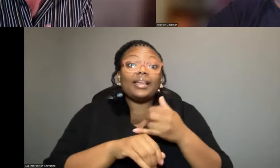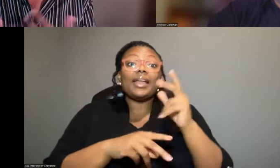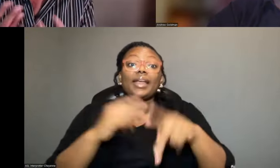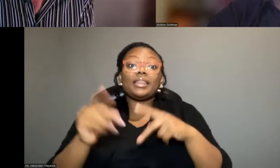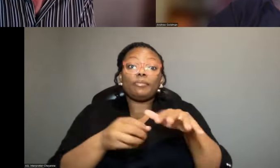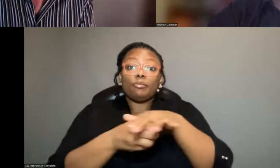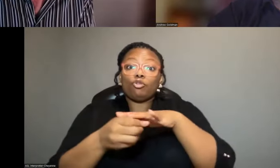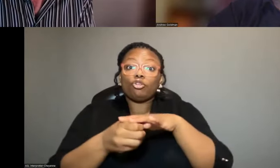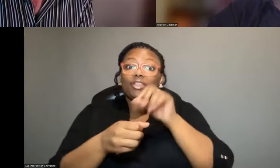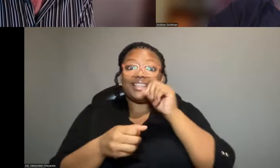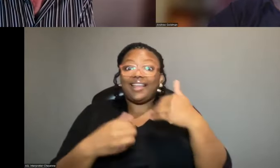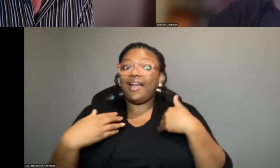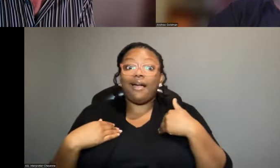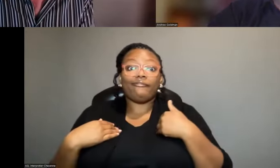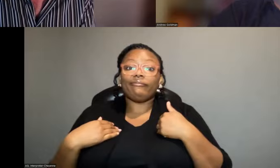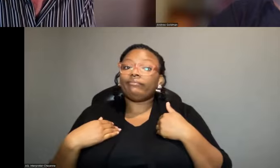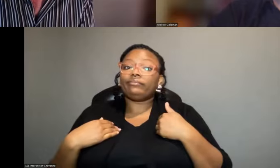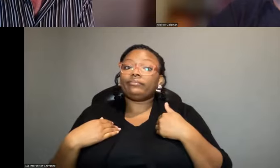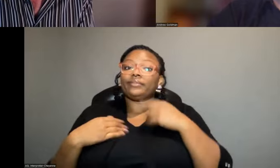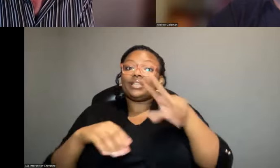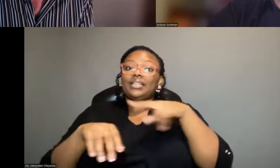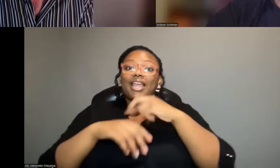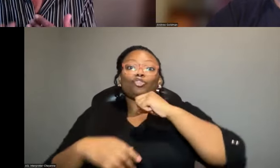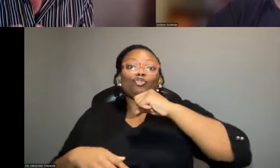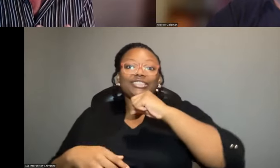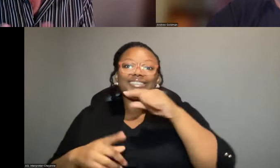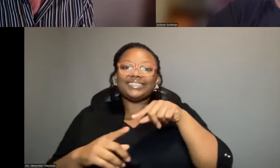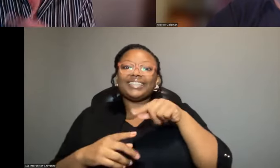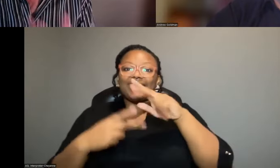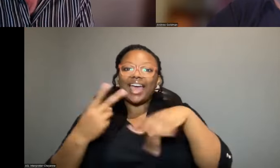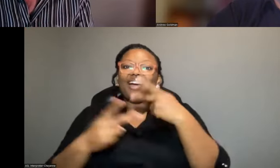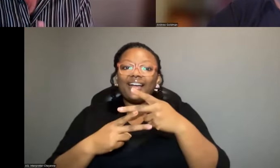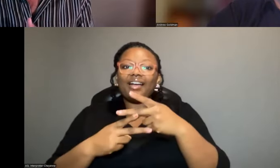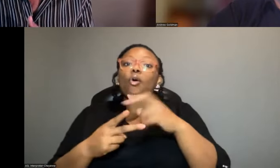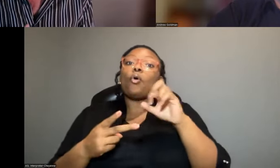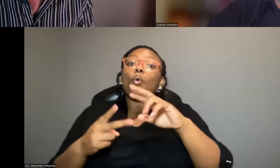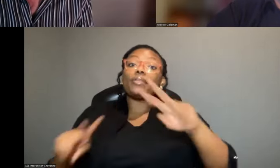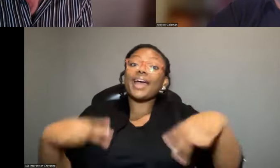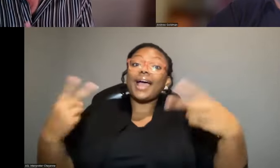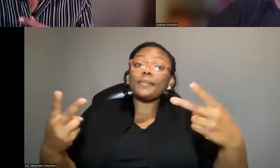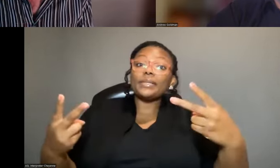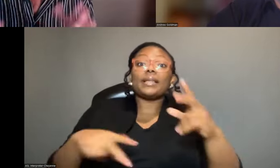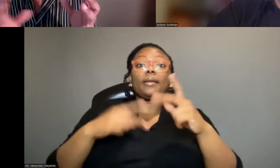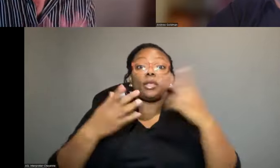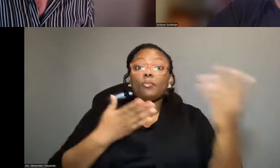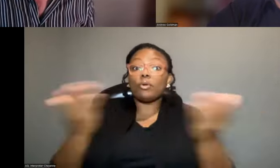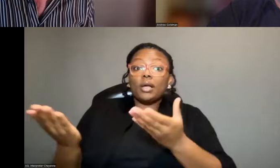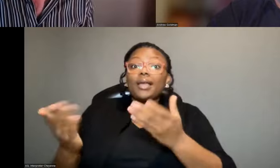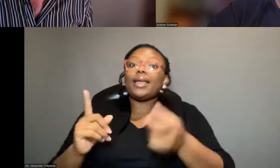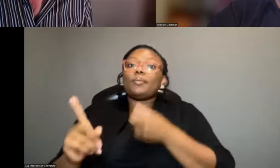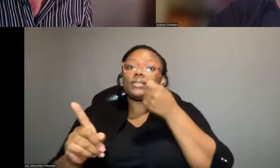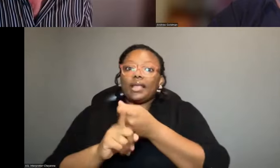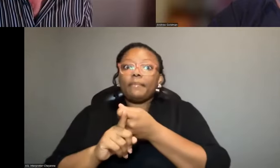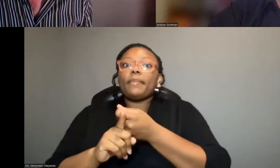people locally didn't have natural resilience to it or the other way around. People were coming and they were affected by whichever